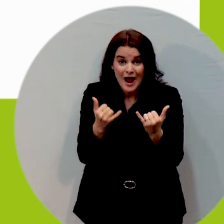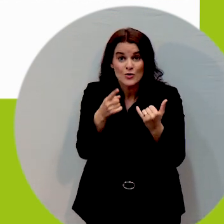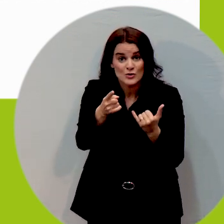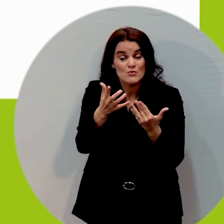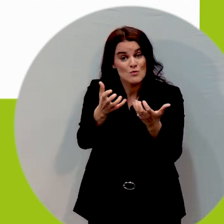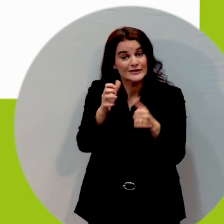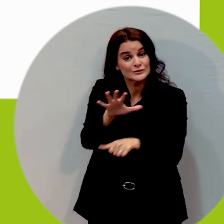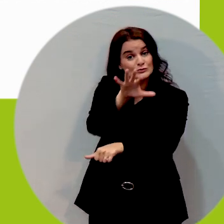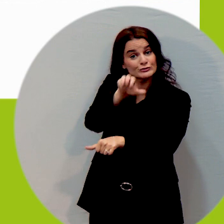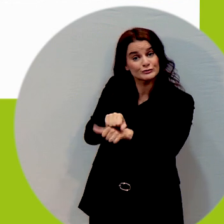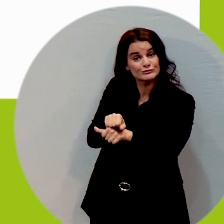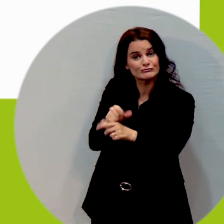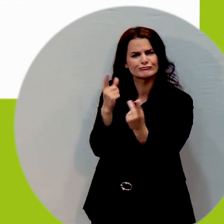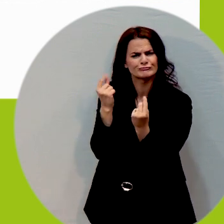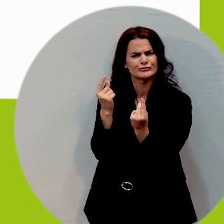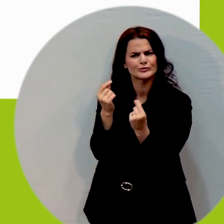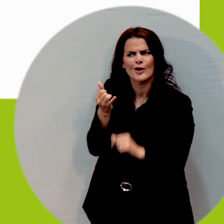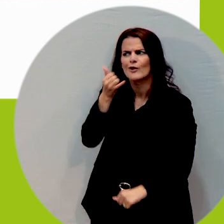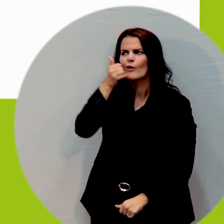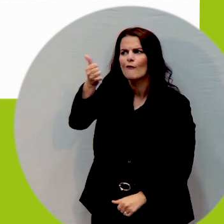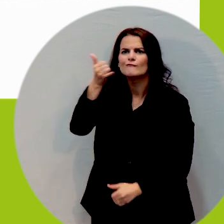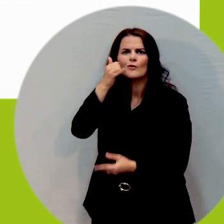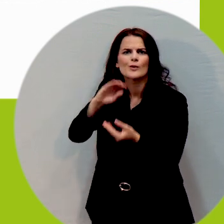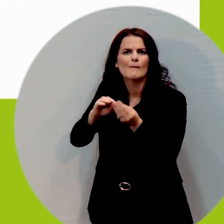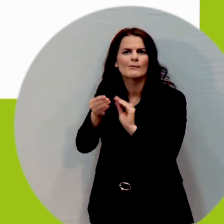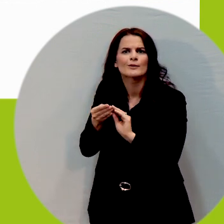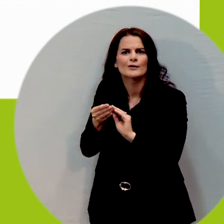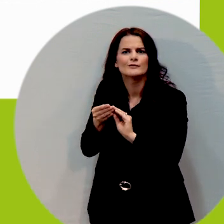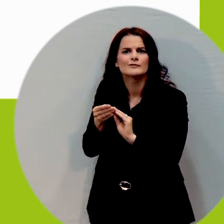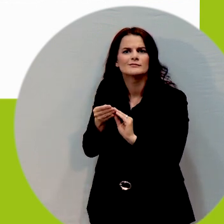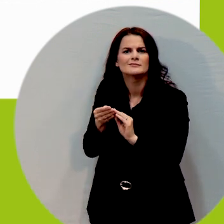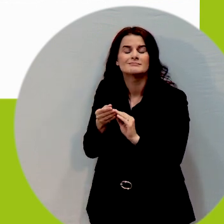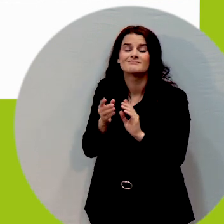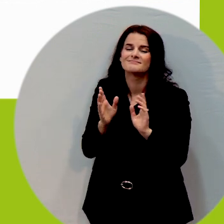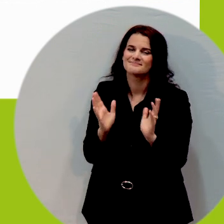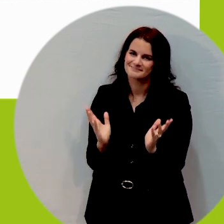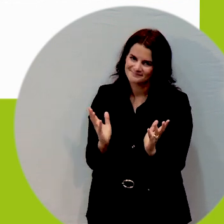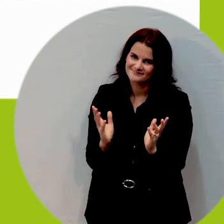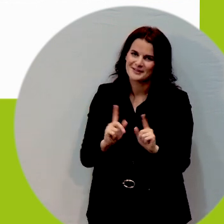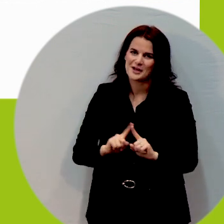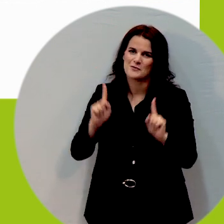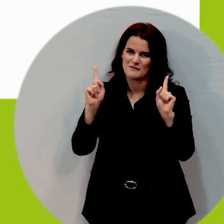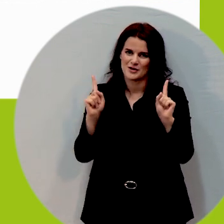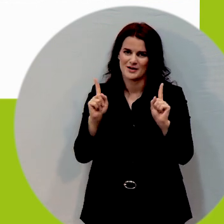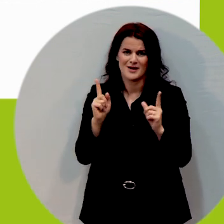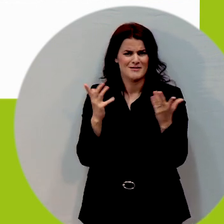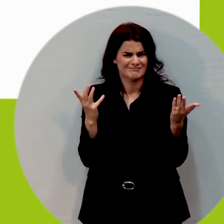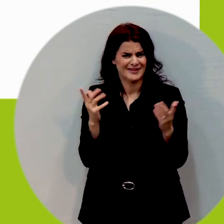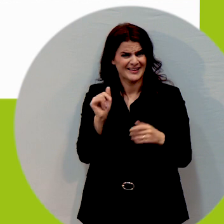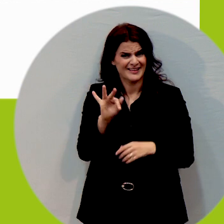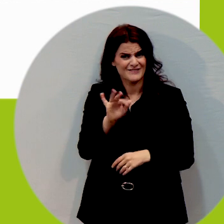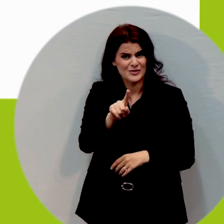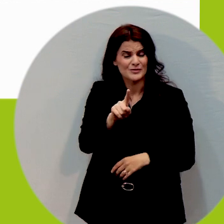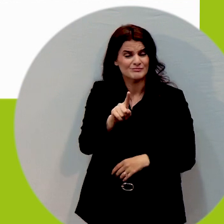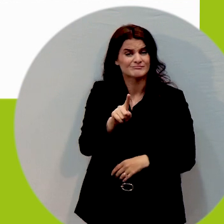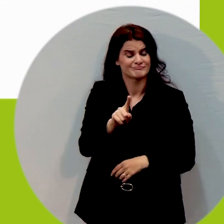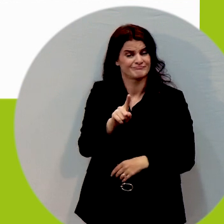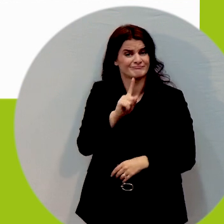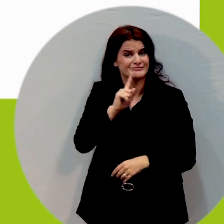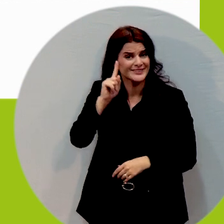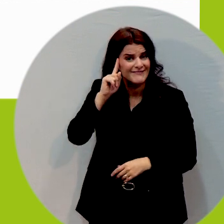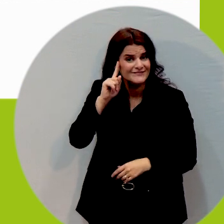however what if you have a hearing impairment like myself that's not an accessible solution